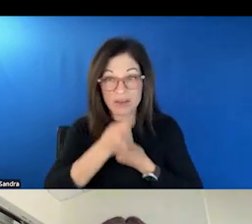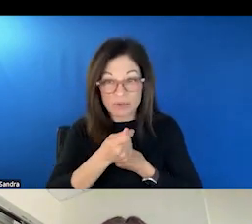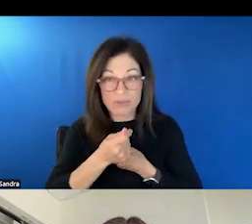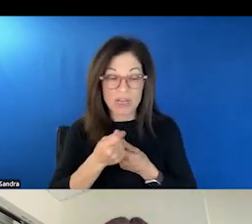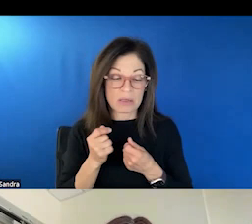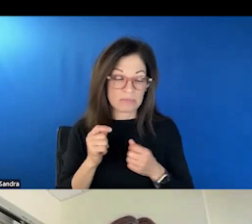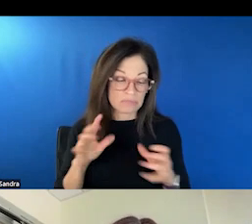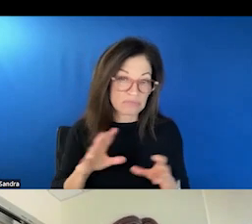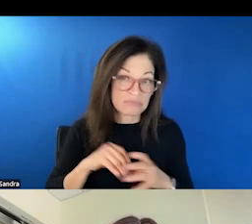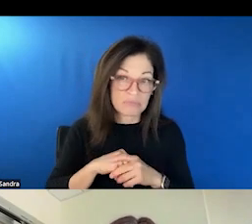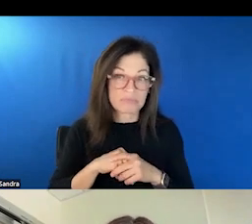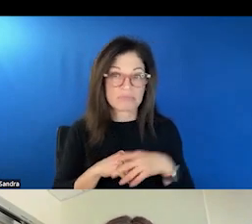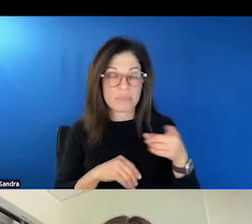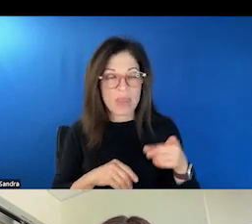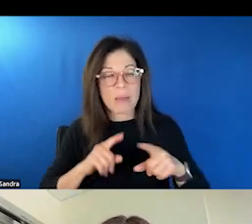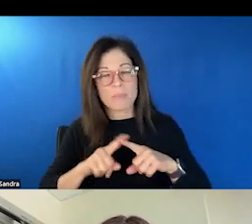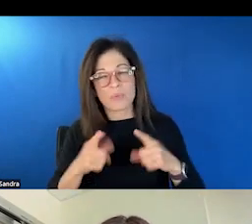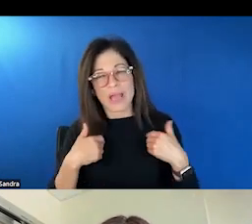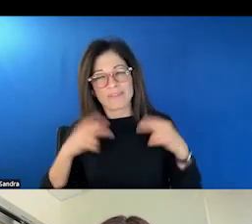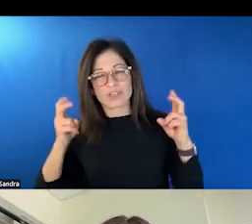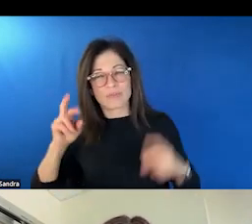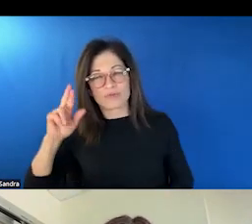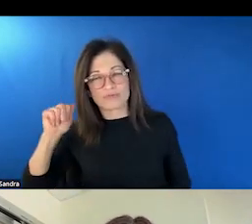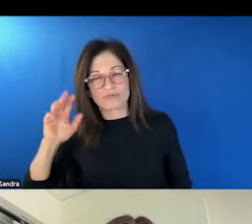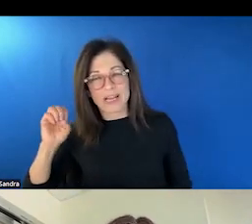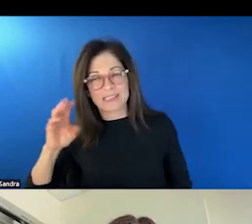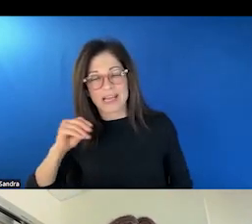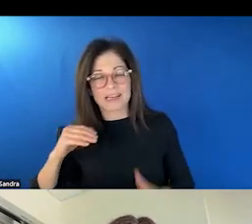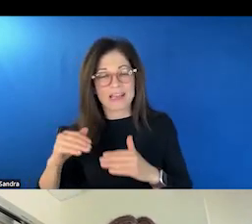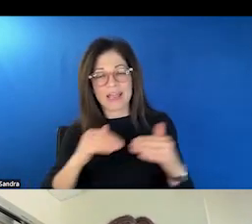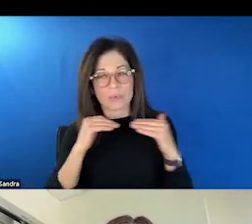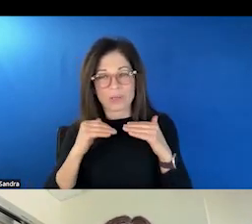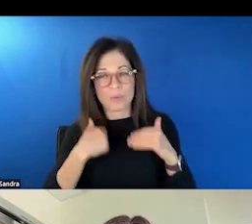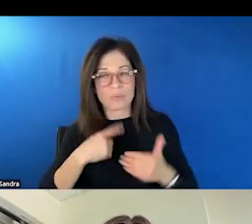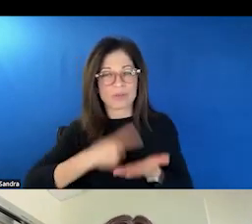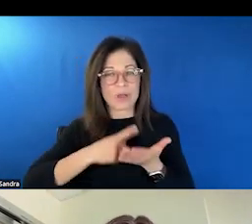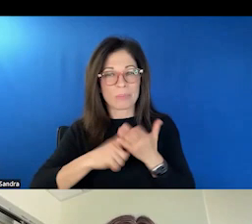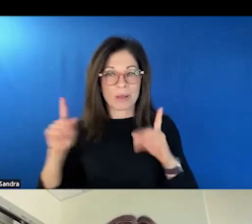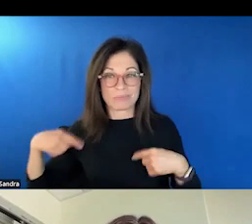There is this issue of race and equity that we've been having a lot of discussion of since 2020.